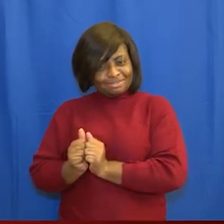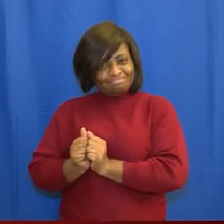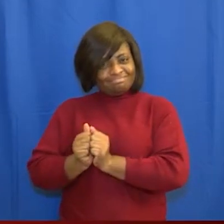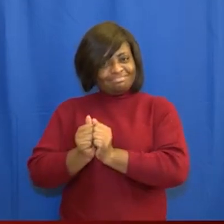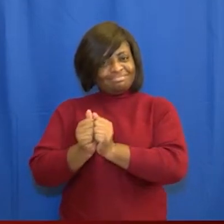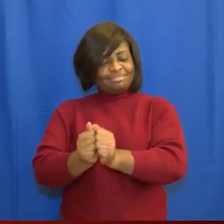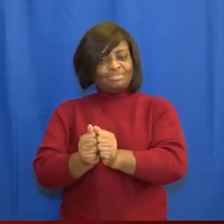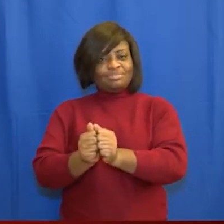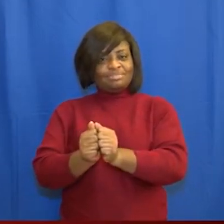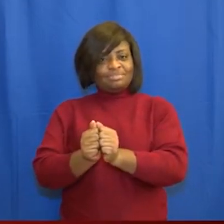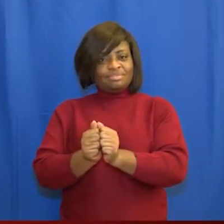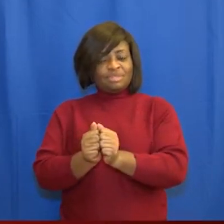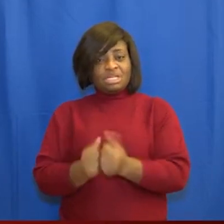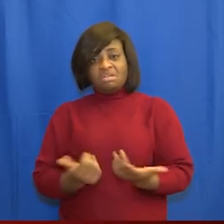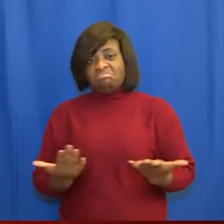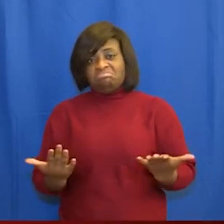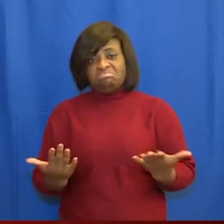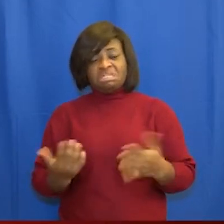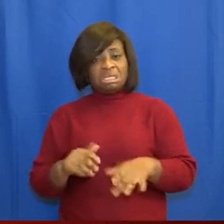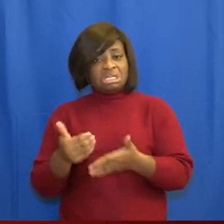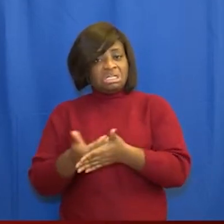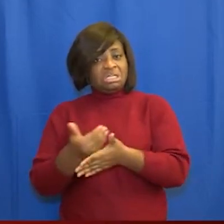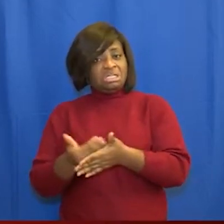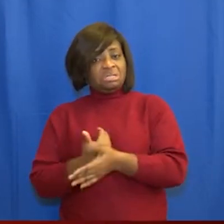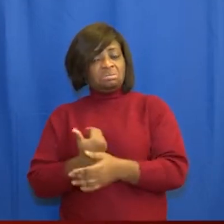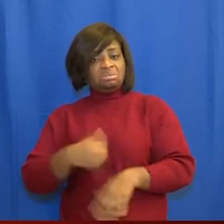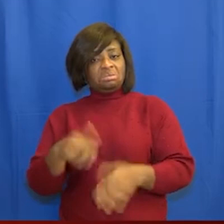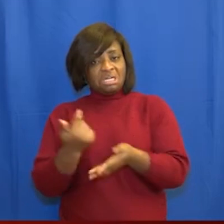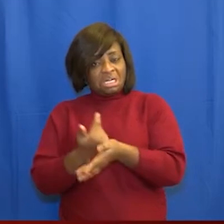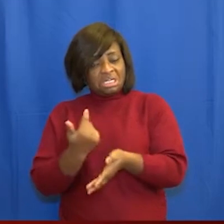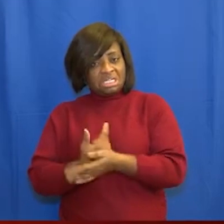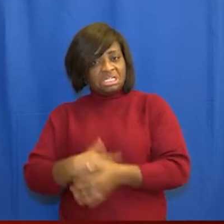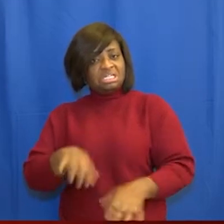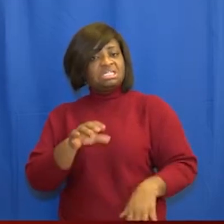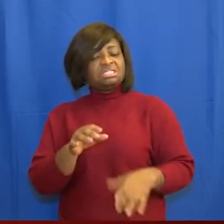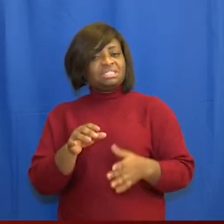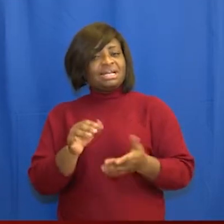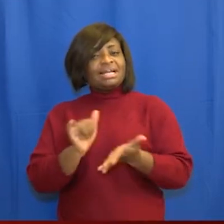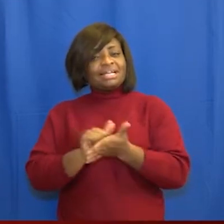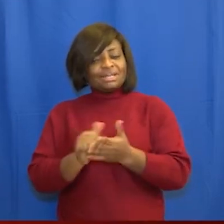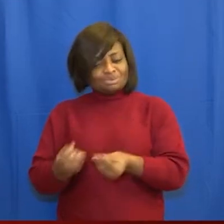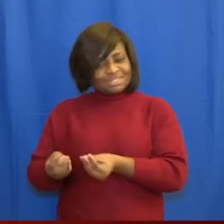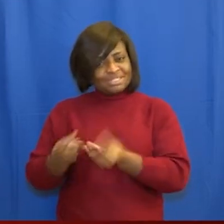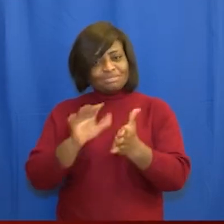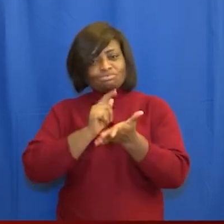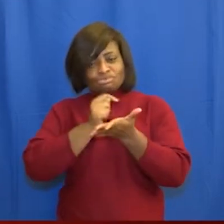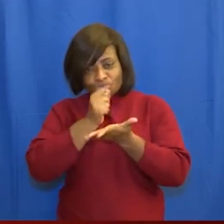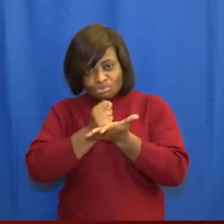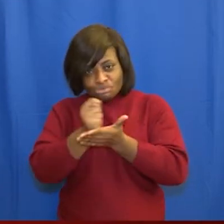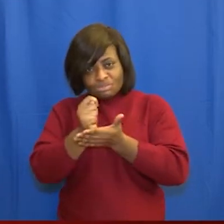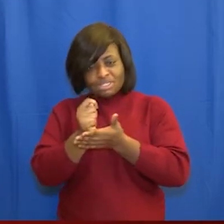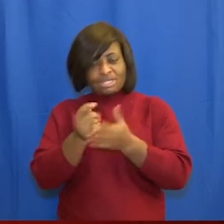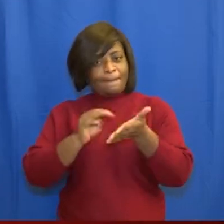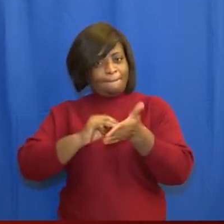platform for the evolution of a new ghanaian civilization which will give true meaning to the